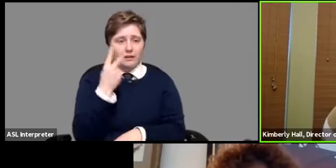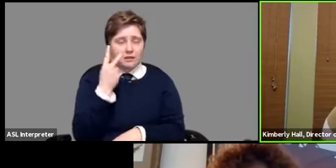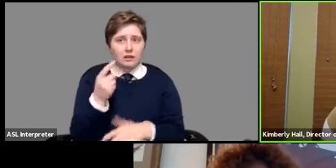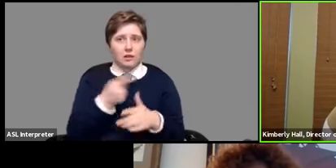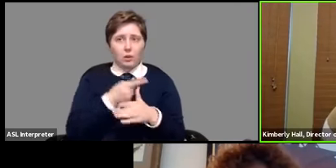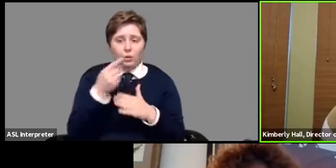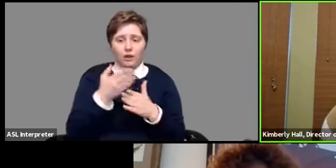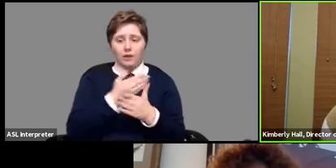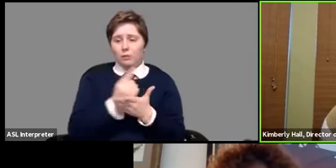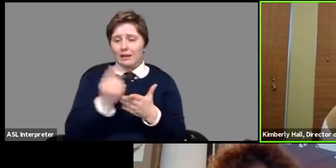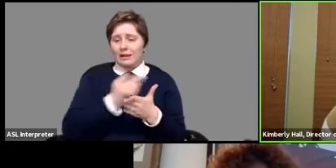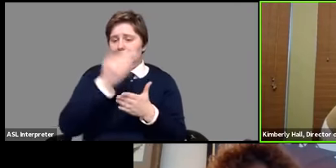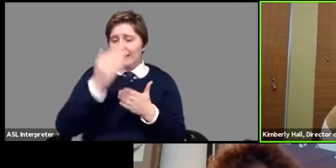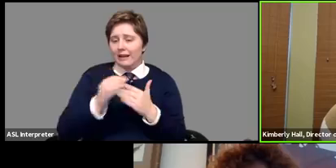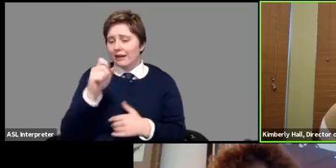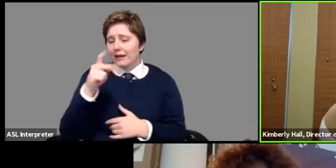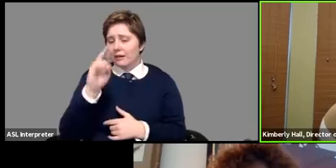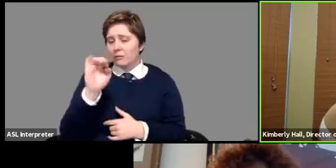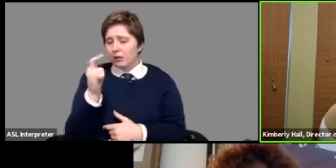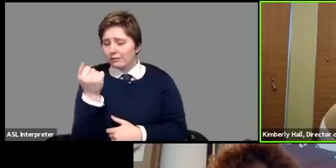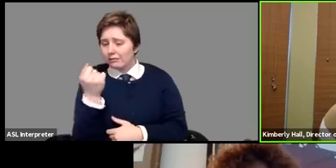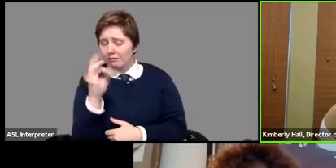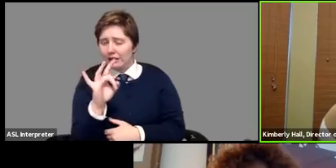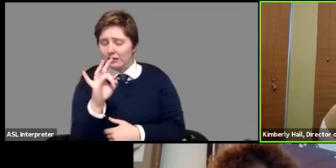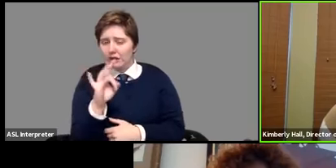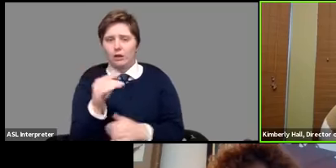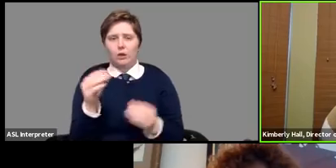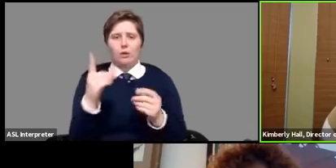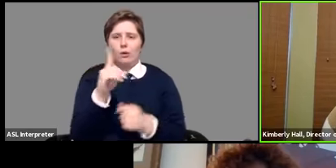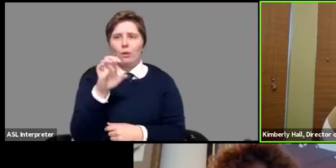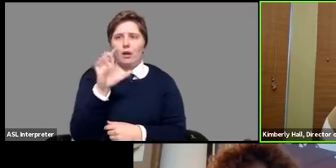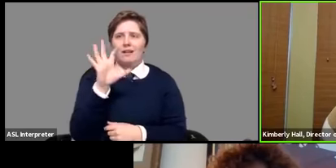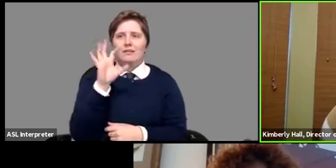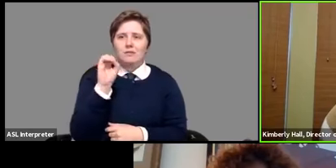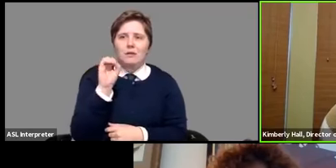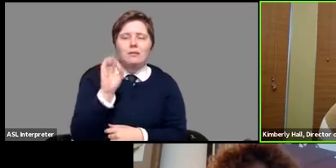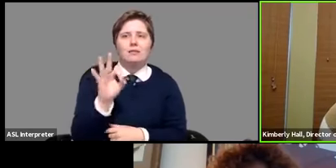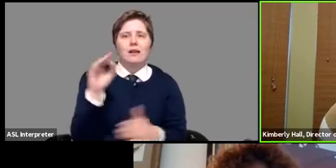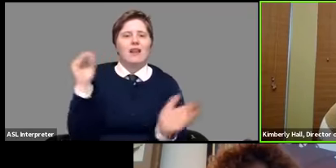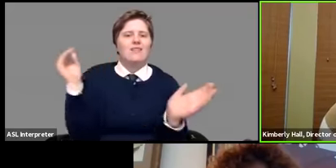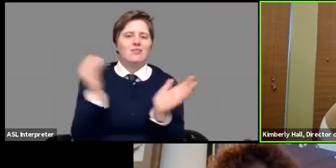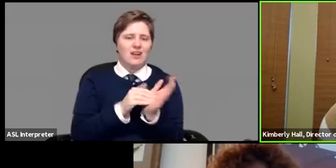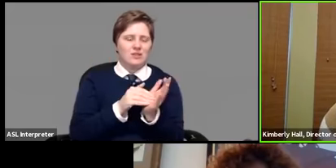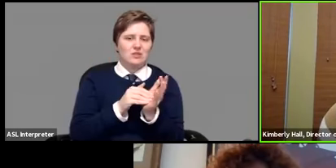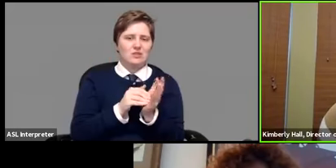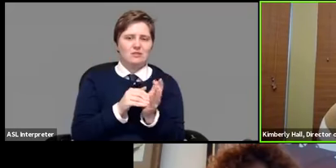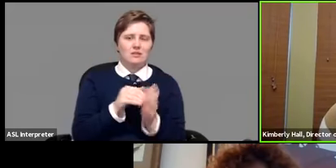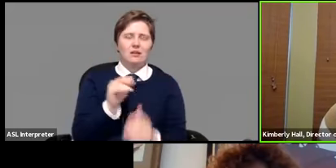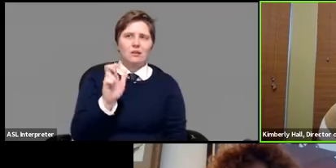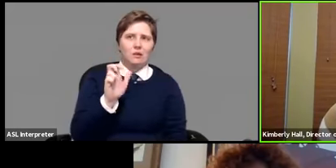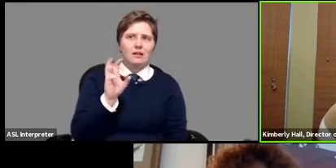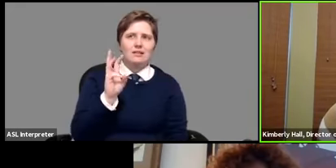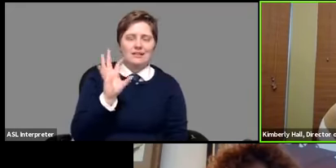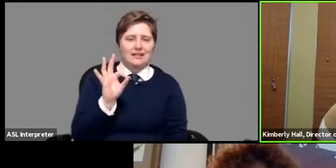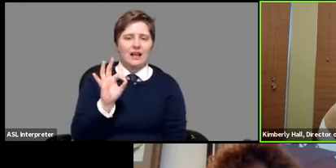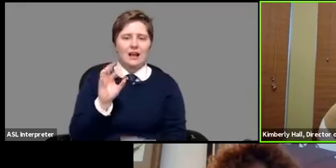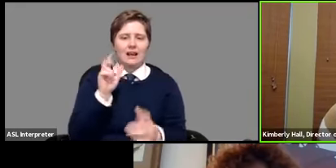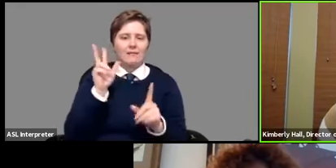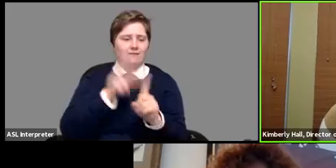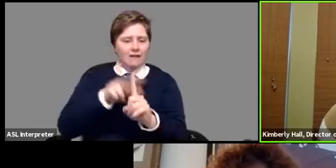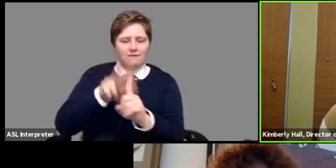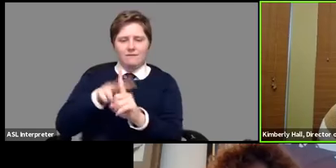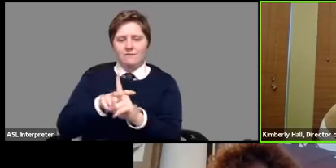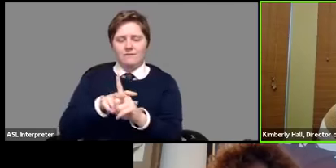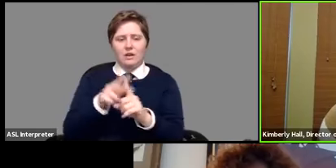april 18 another 109 thousand 369 jobless claims were filed